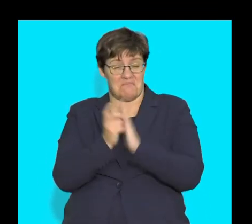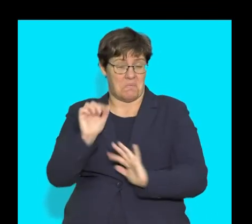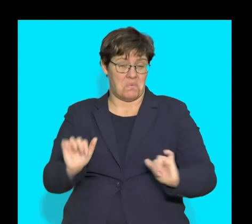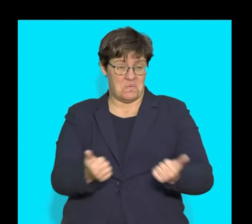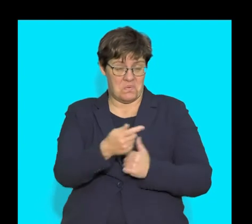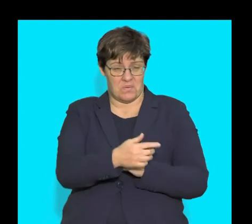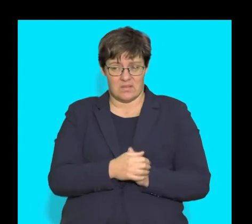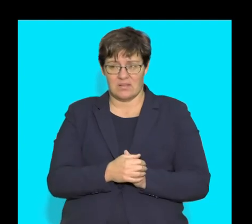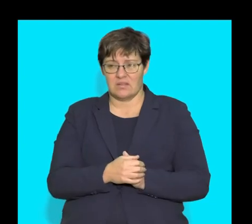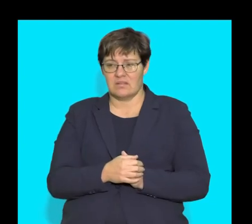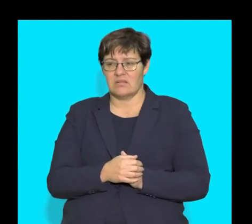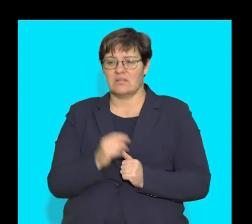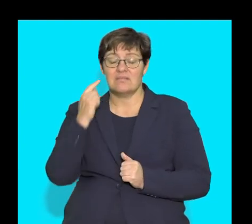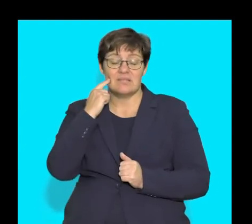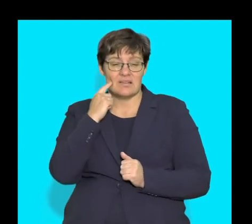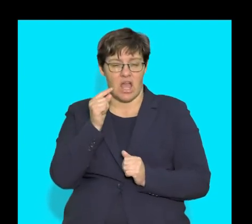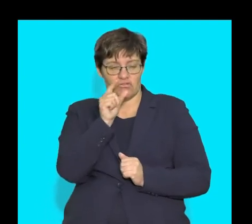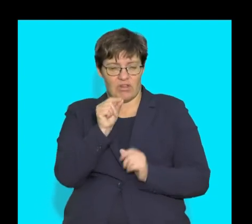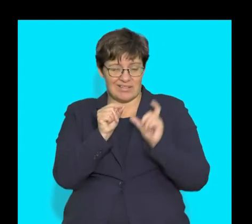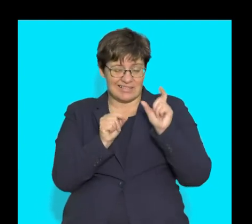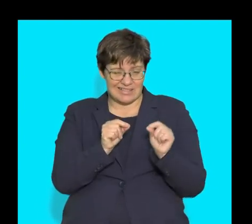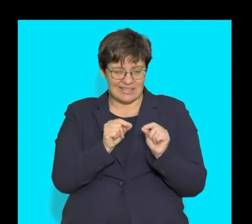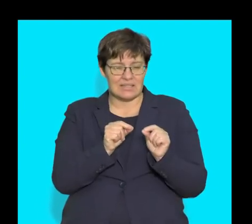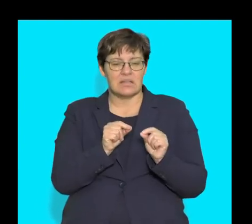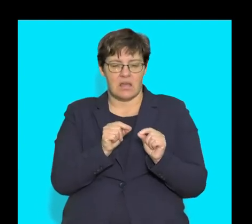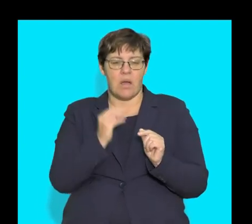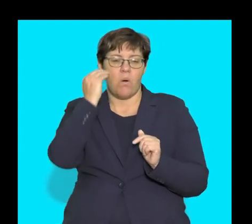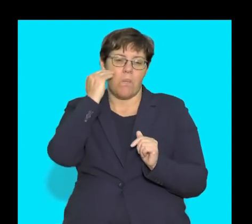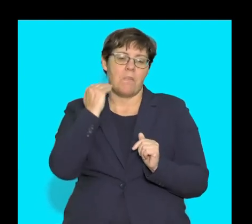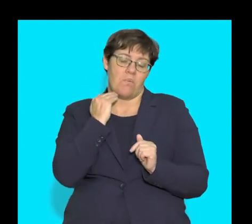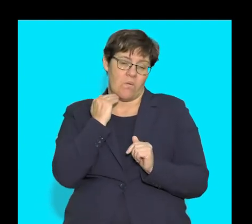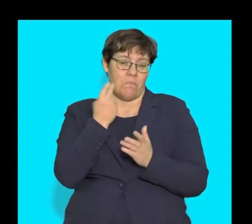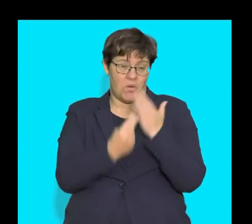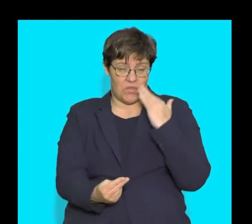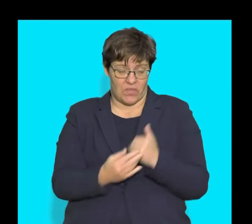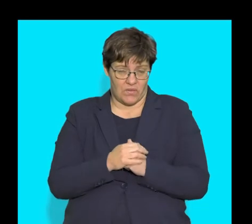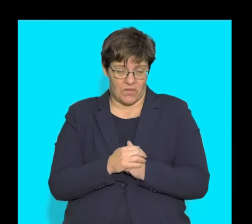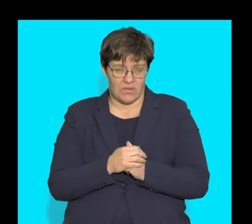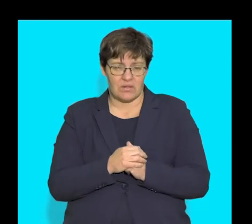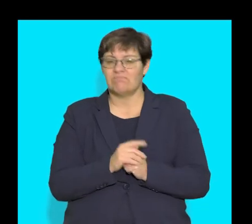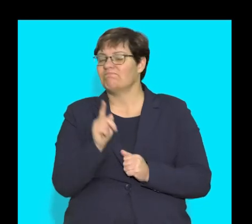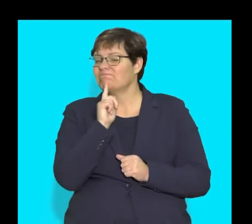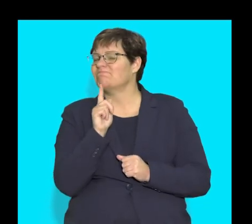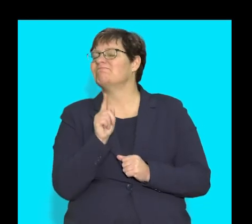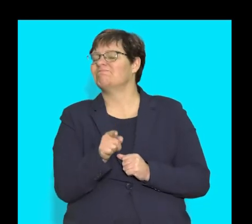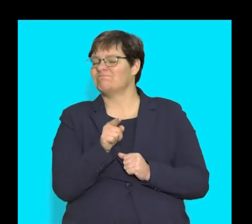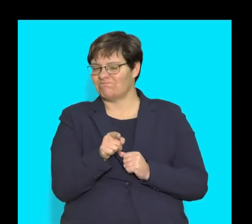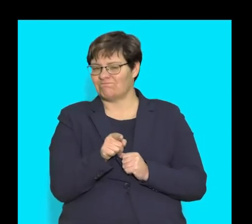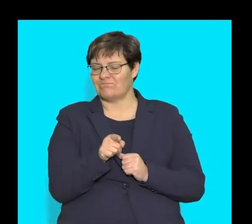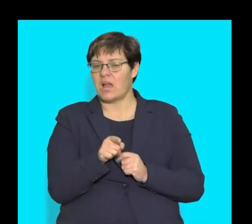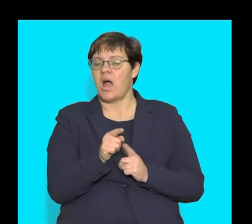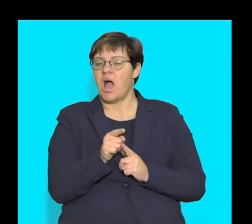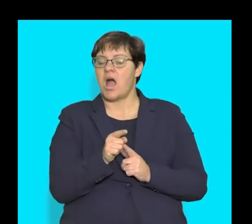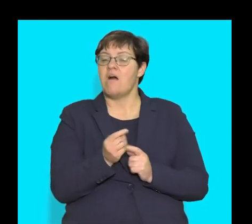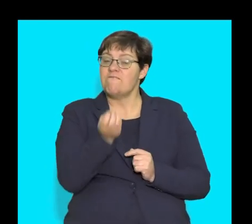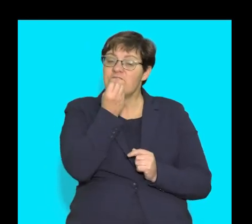cheekbones. We can see triangular-shaped teeth on the upper jaw and the lower jaw. This is significant in us